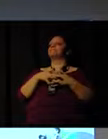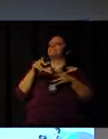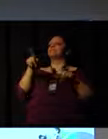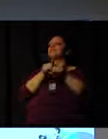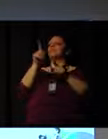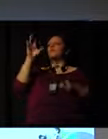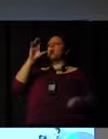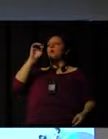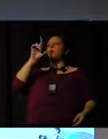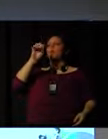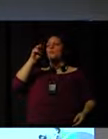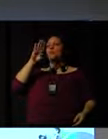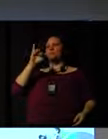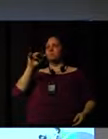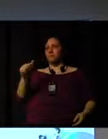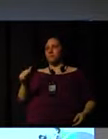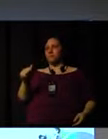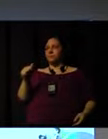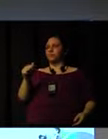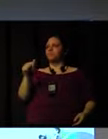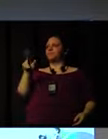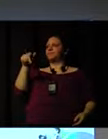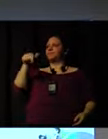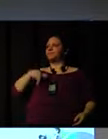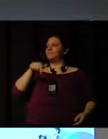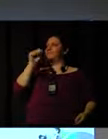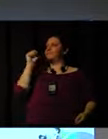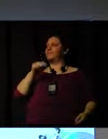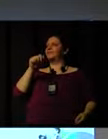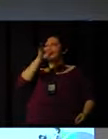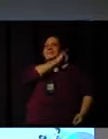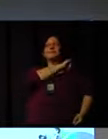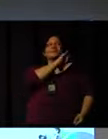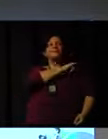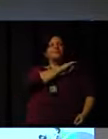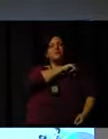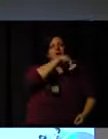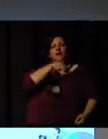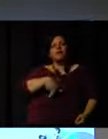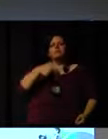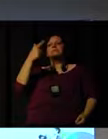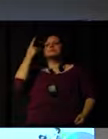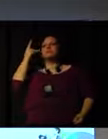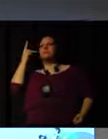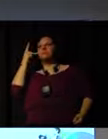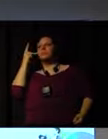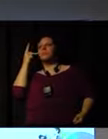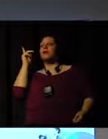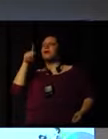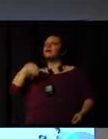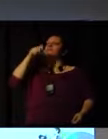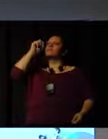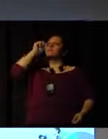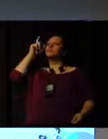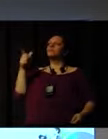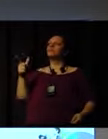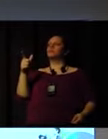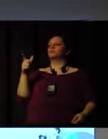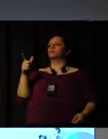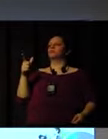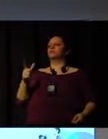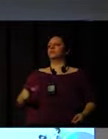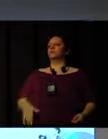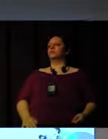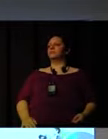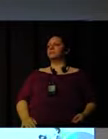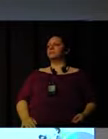We cannot make interventions such as is done in Medellin. It